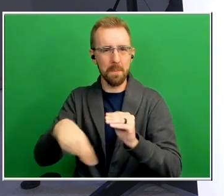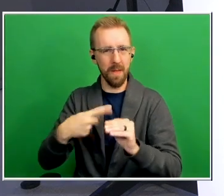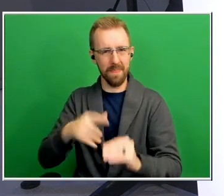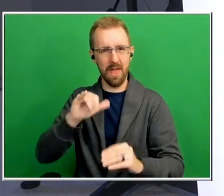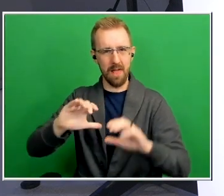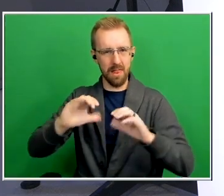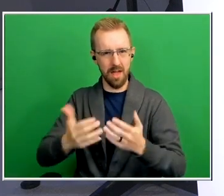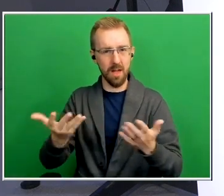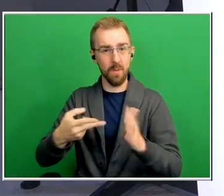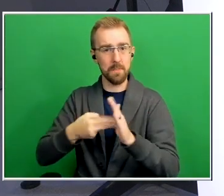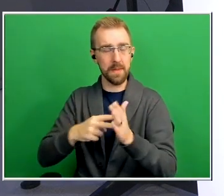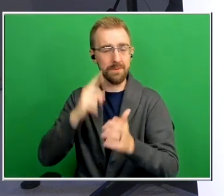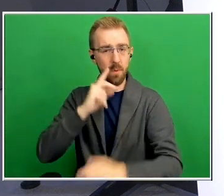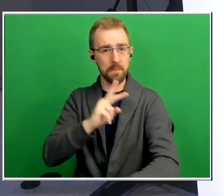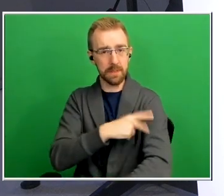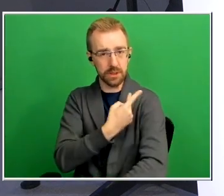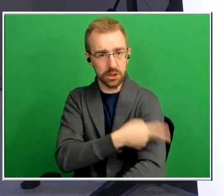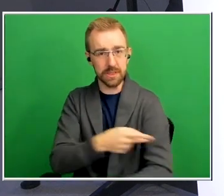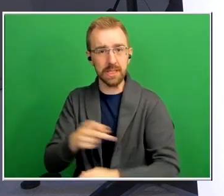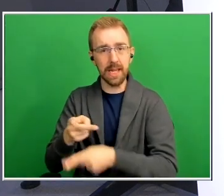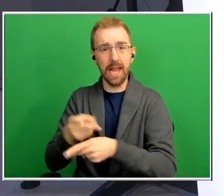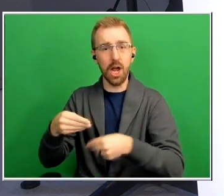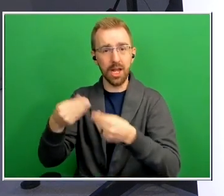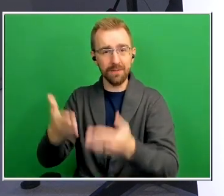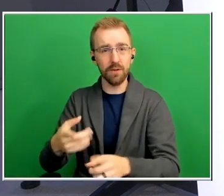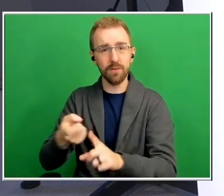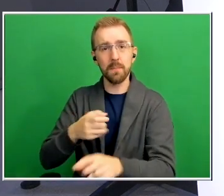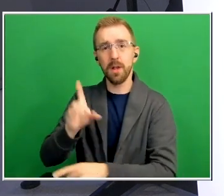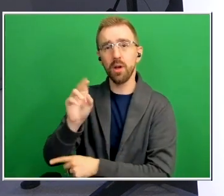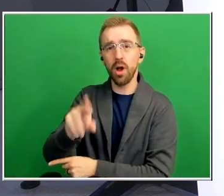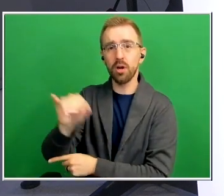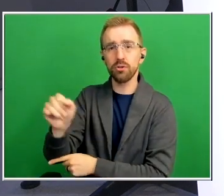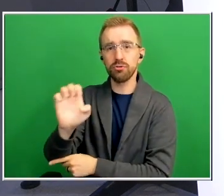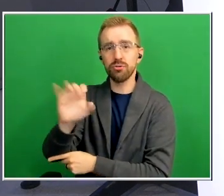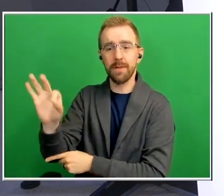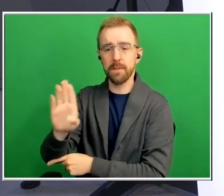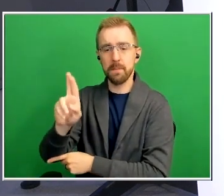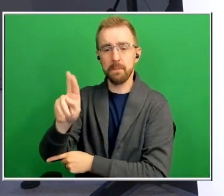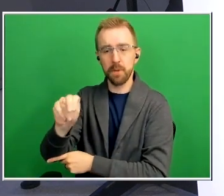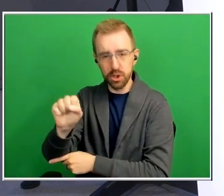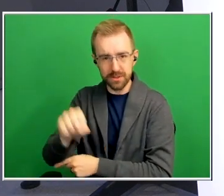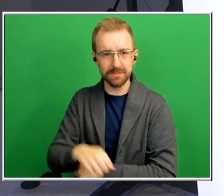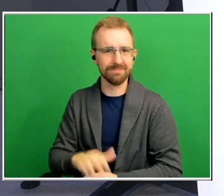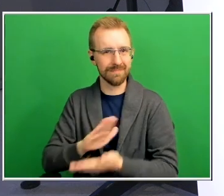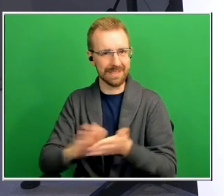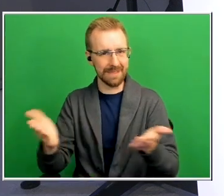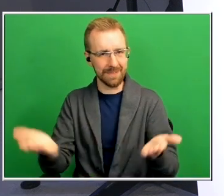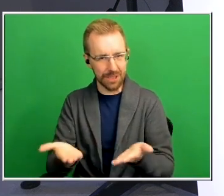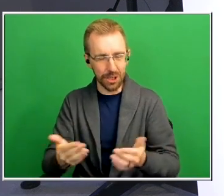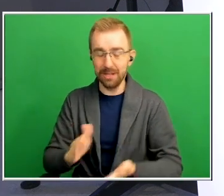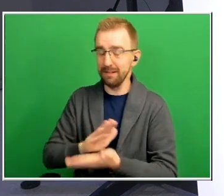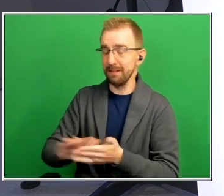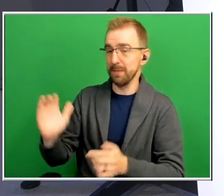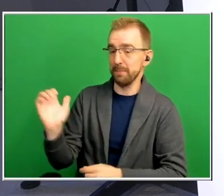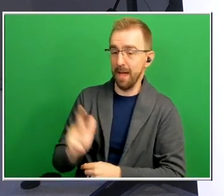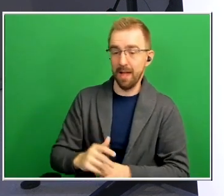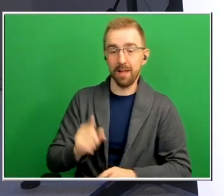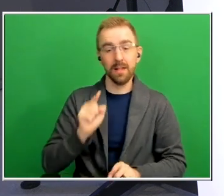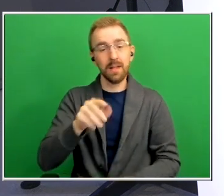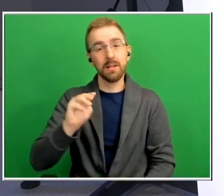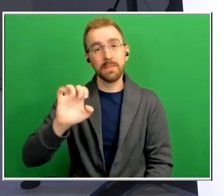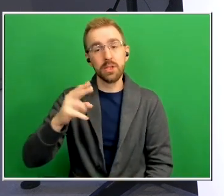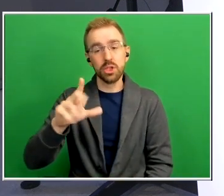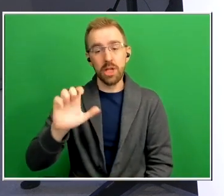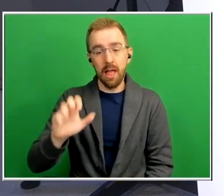caregivers from Dr. Jeff Burns always glad to have you with us great to be back across the table from us we have Michelle Needens Dr. Burns is a memory care